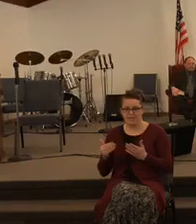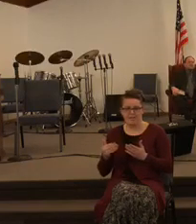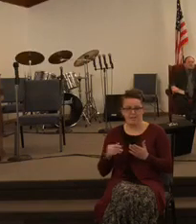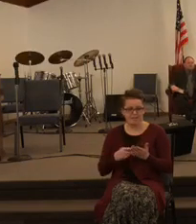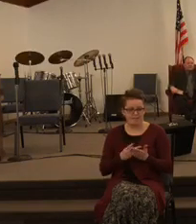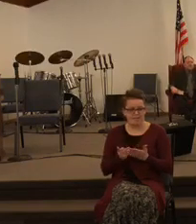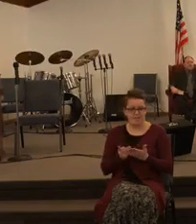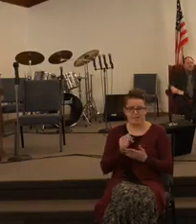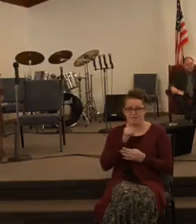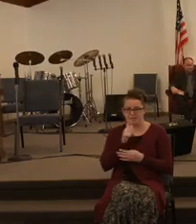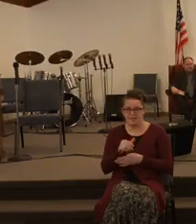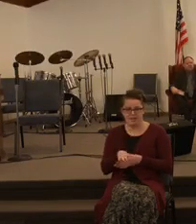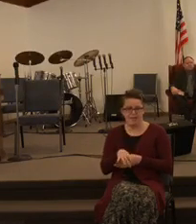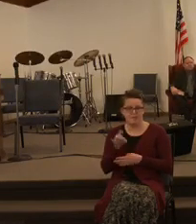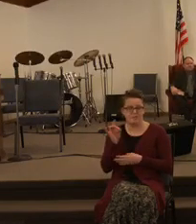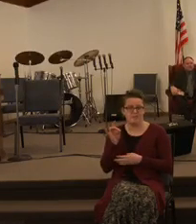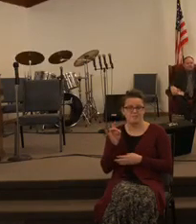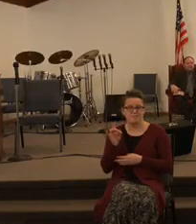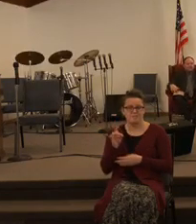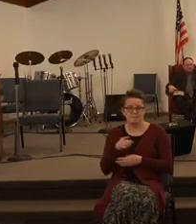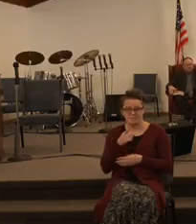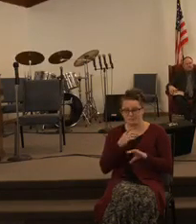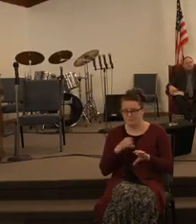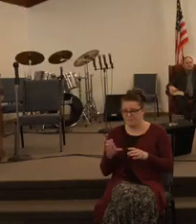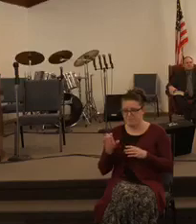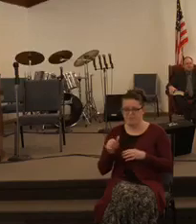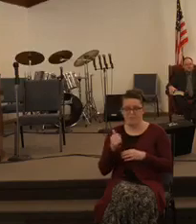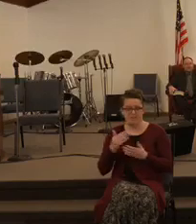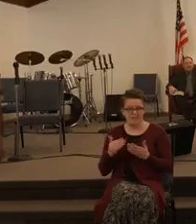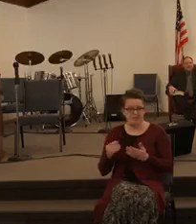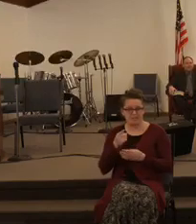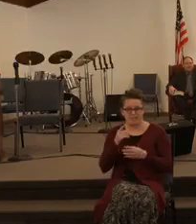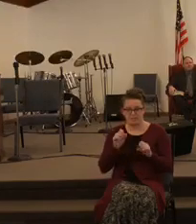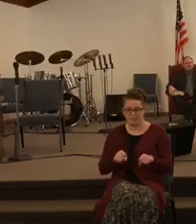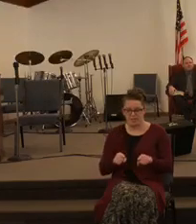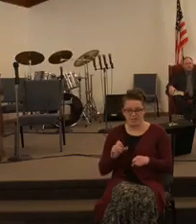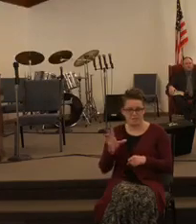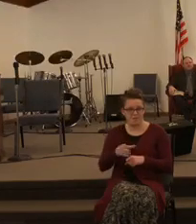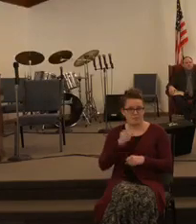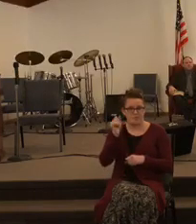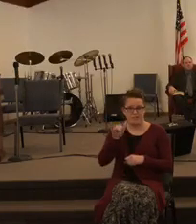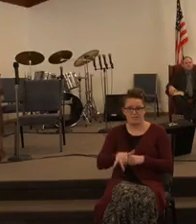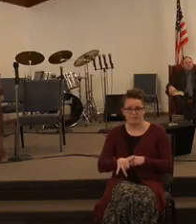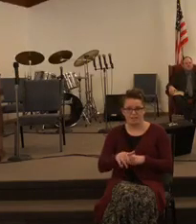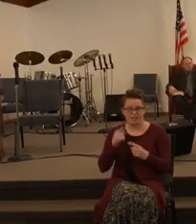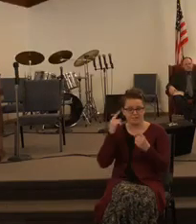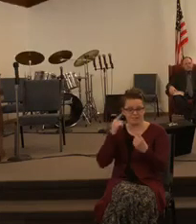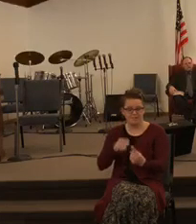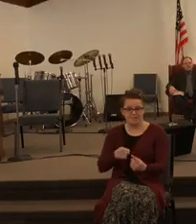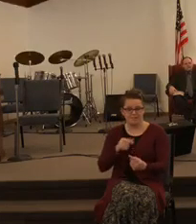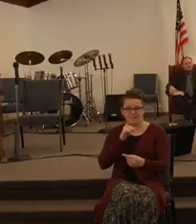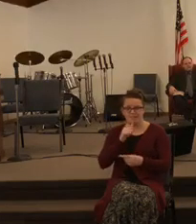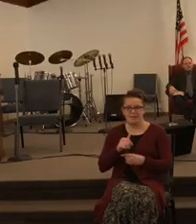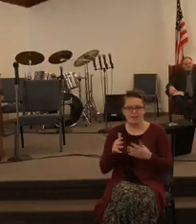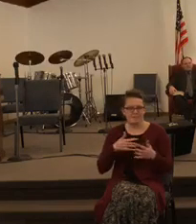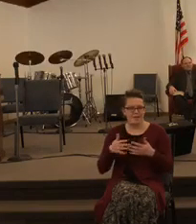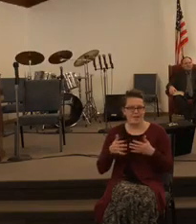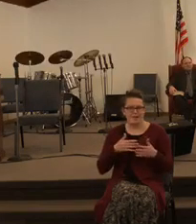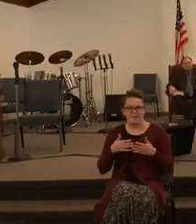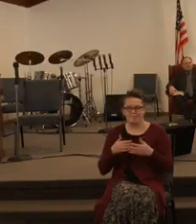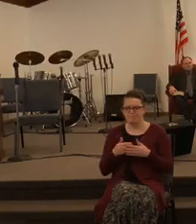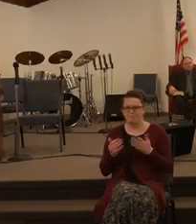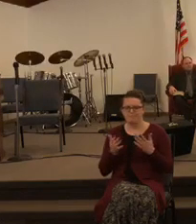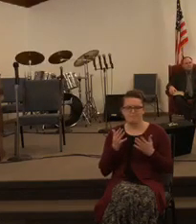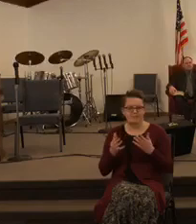option in your life you're going to do everything you can to reach that goal it doesn't matter what happens in life it doesn't matter what